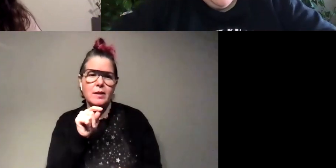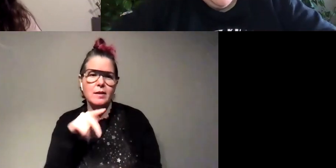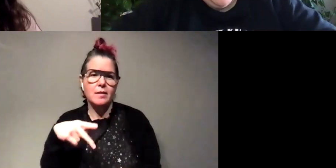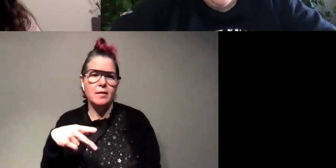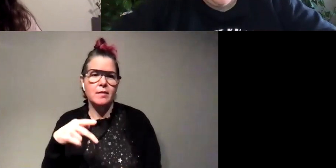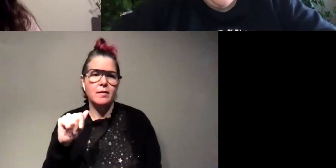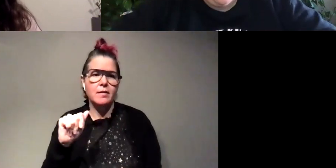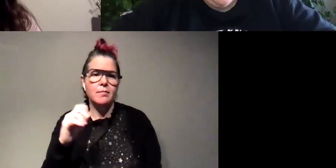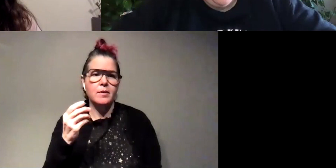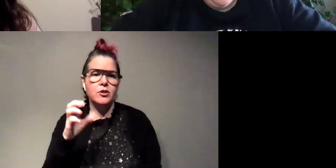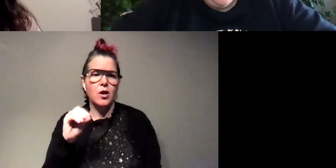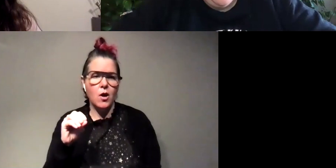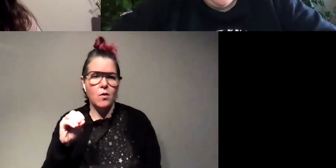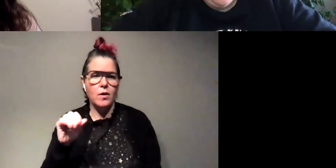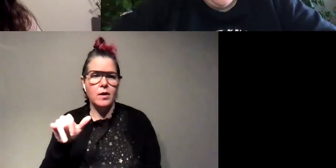yelena